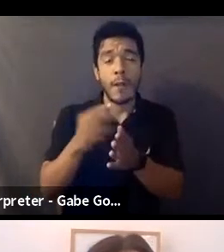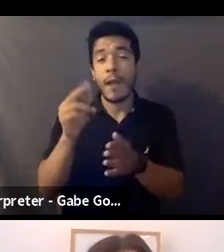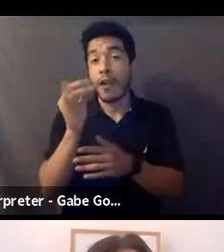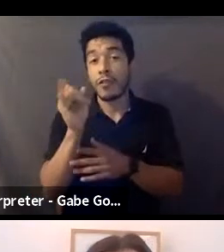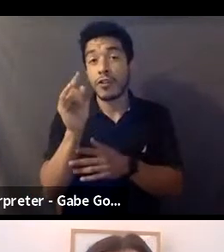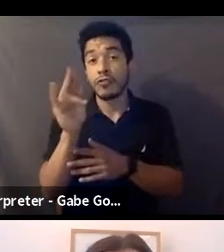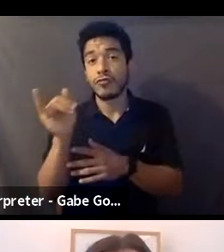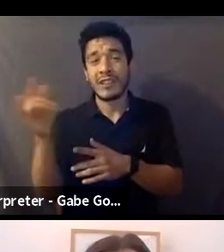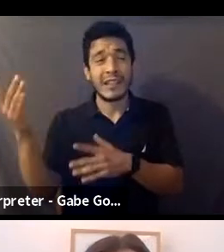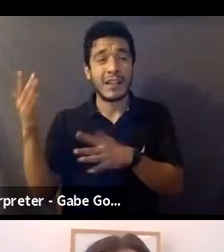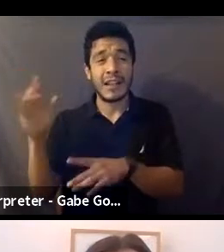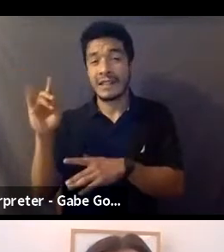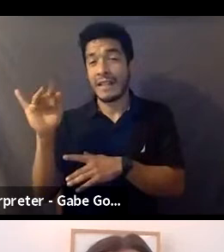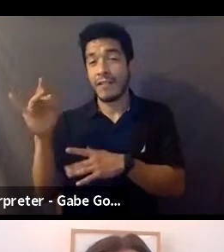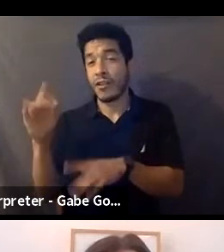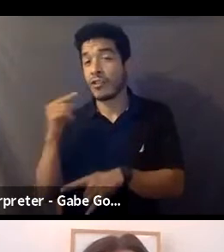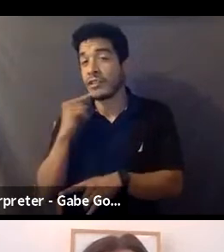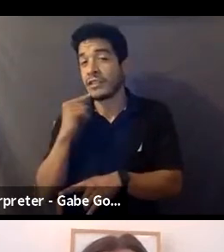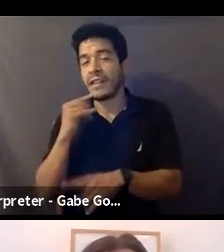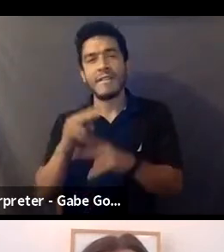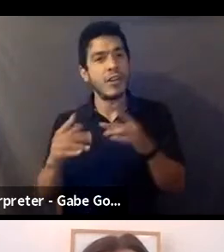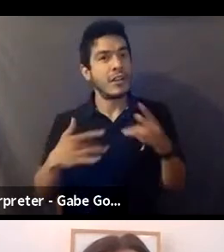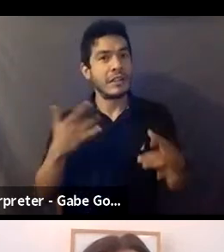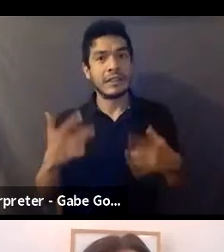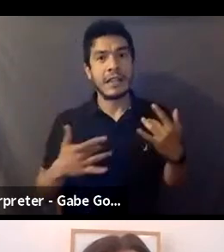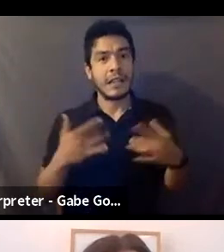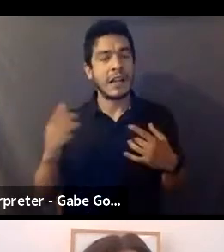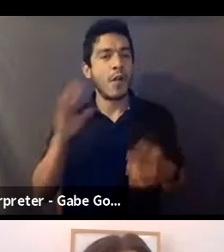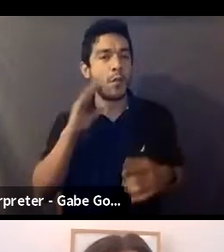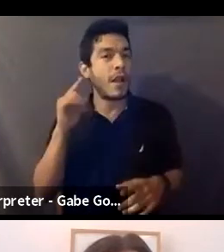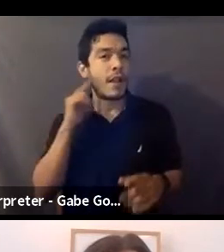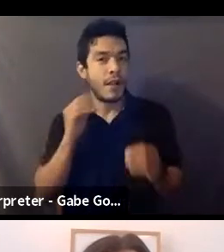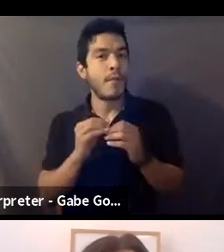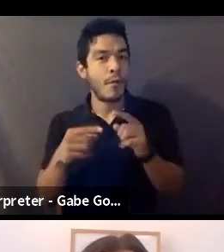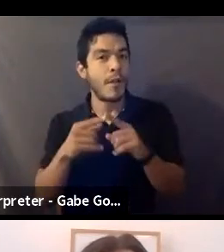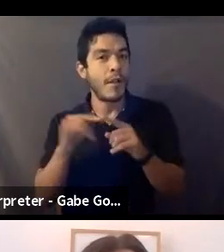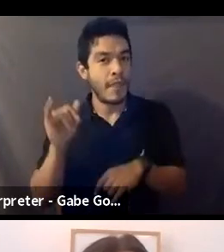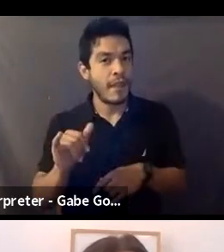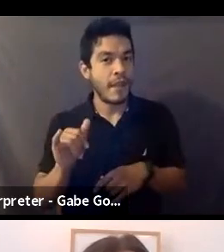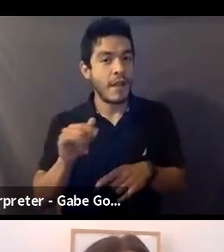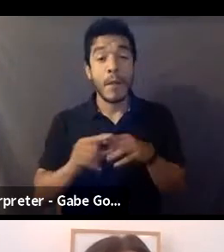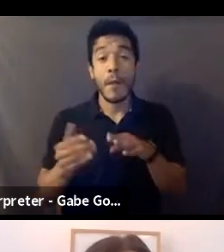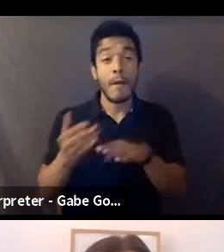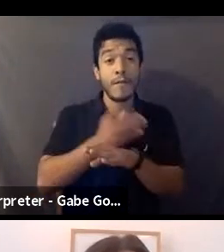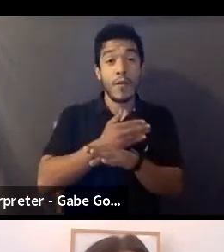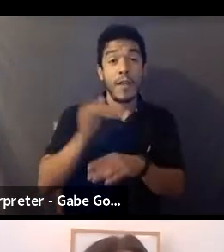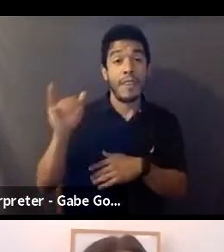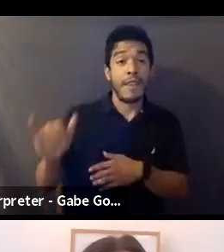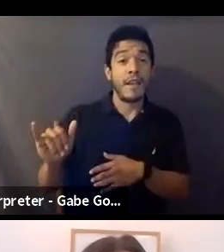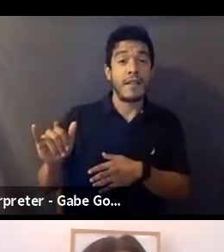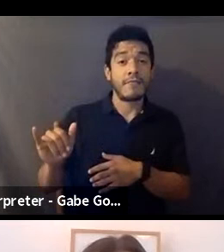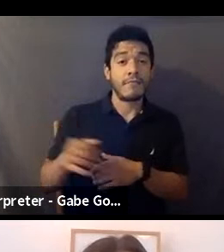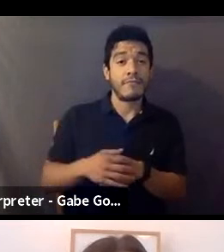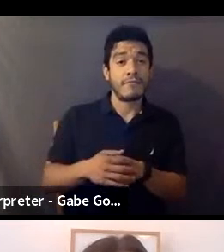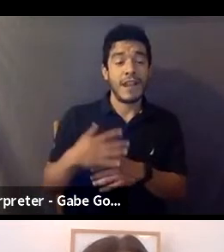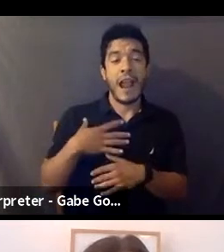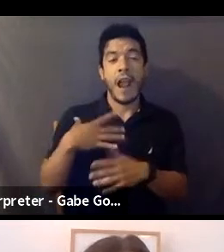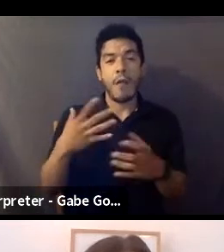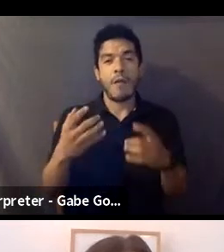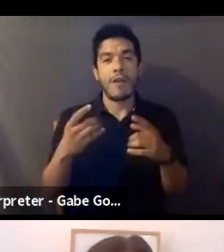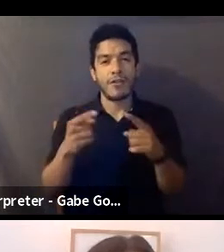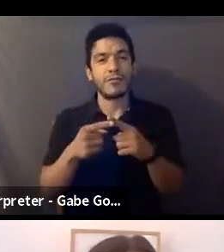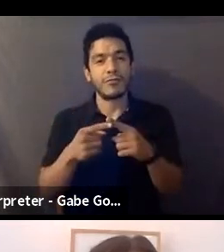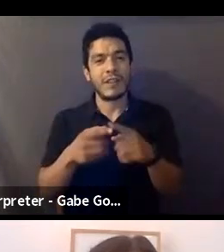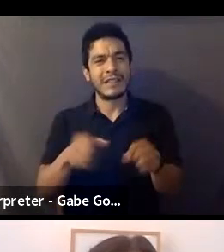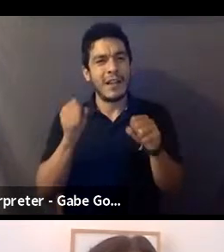mentioned is very exciting. We're going to hear more about that, but before we do, I just want to go